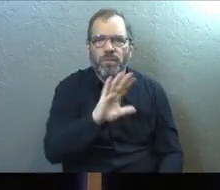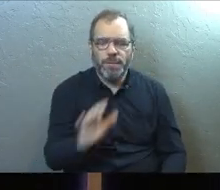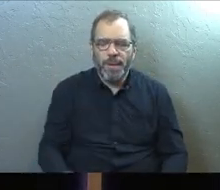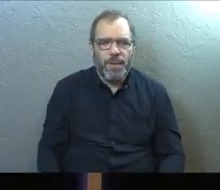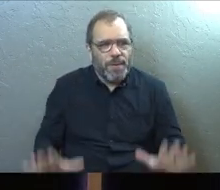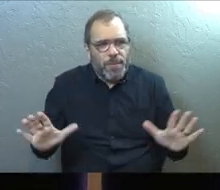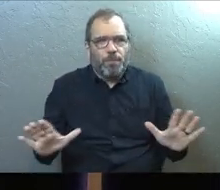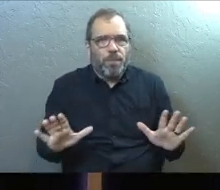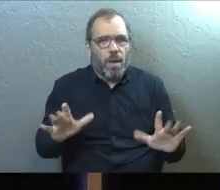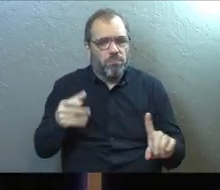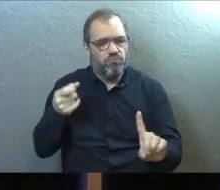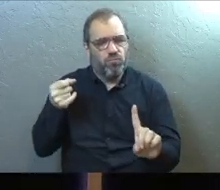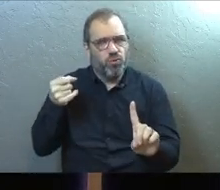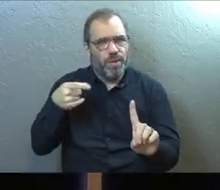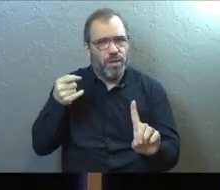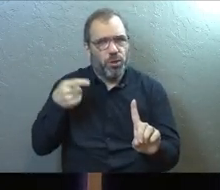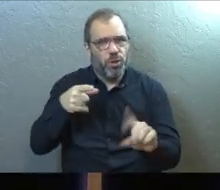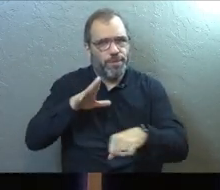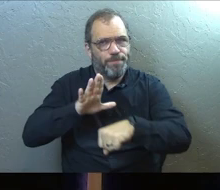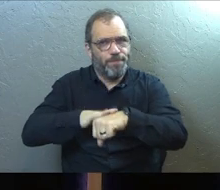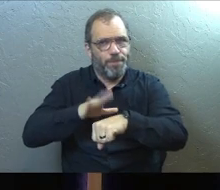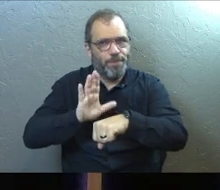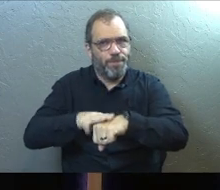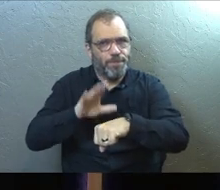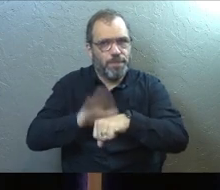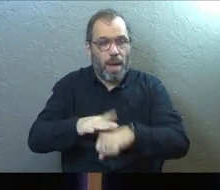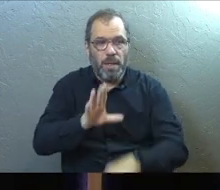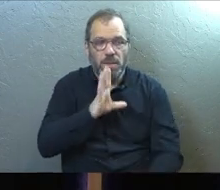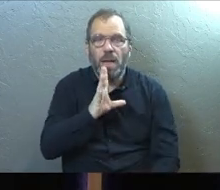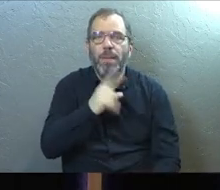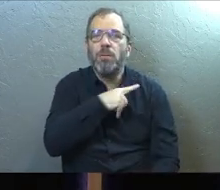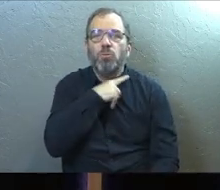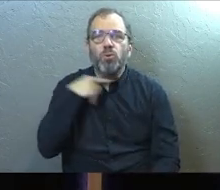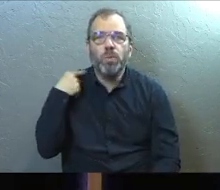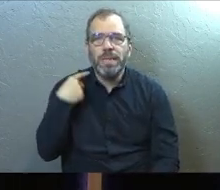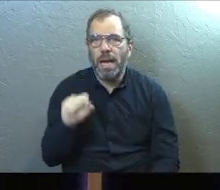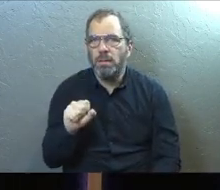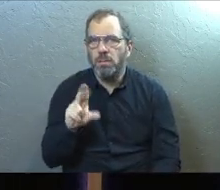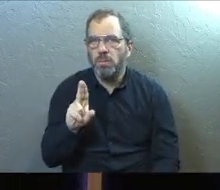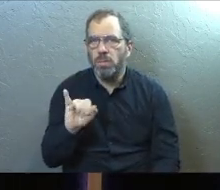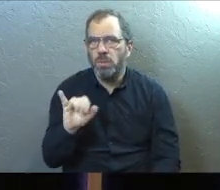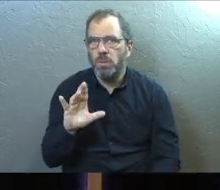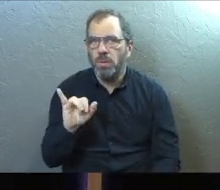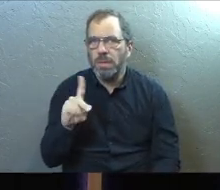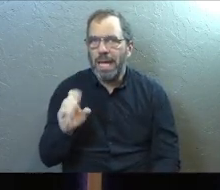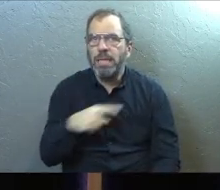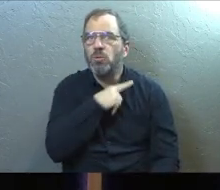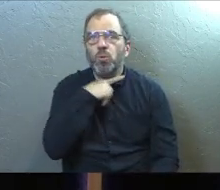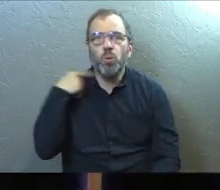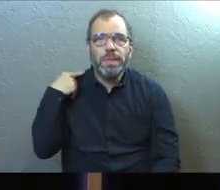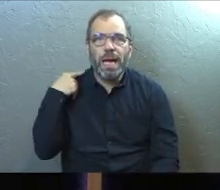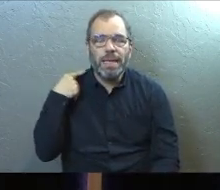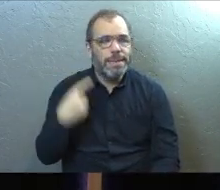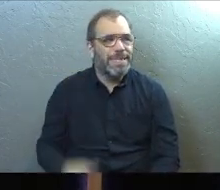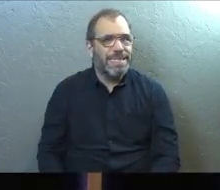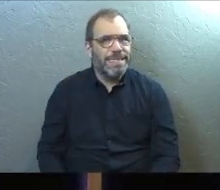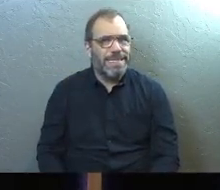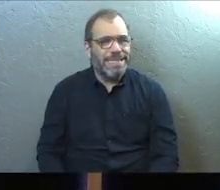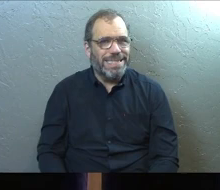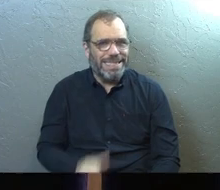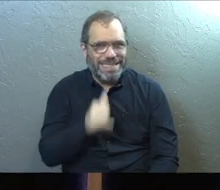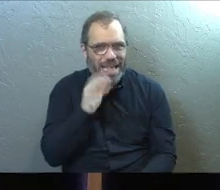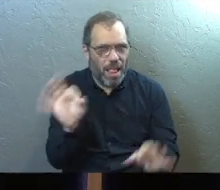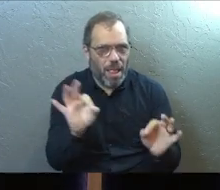Just trigger warning for you, I'm going to mention suicide here in a minute. Um, not lightly,